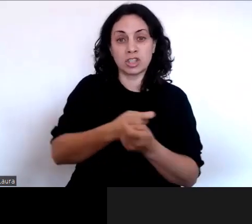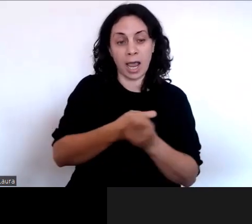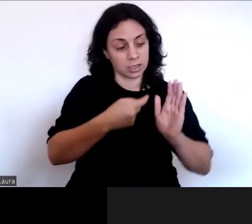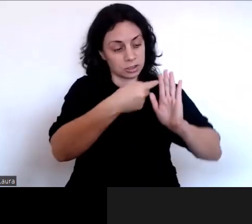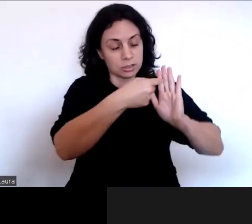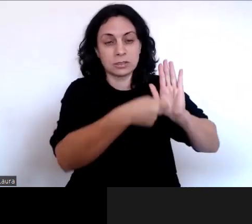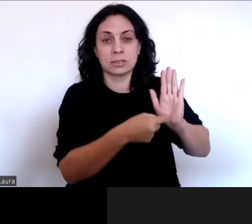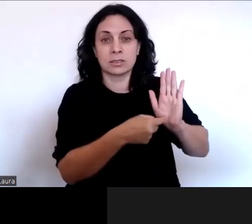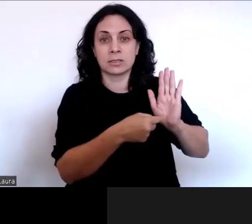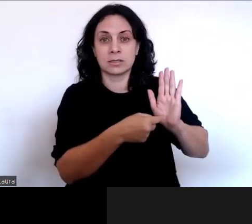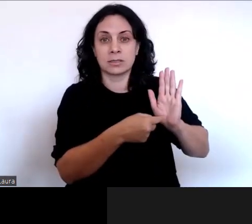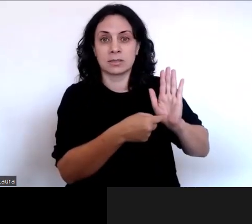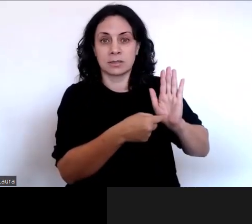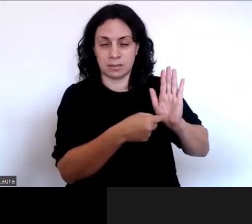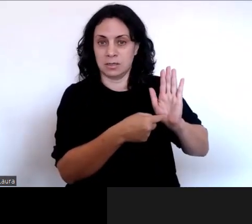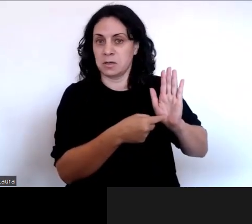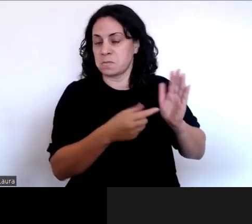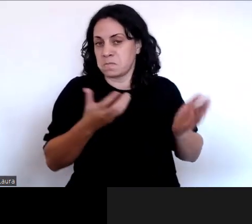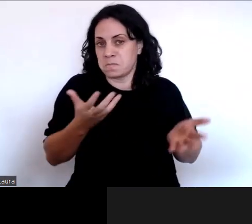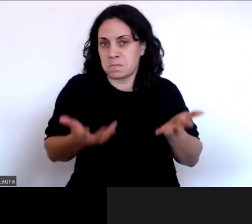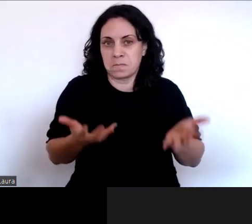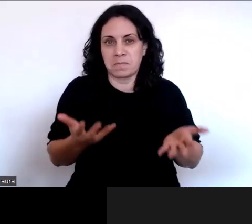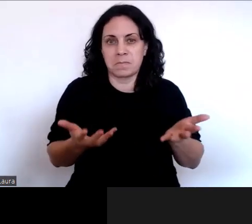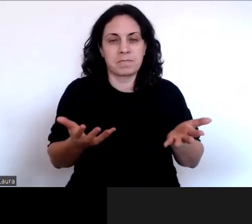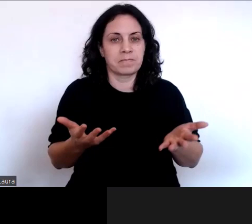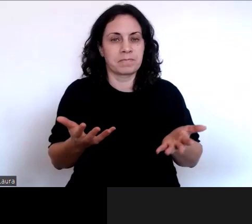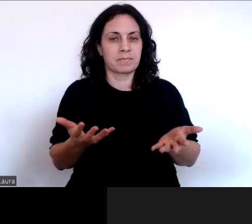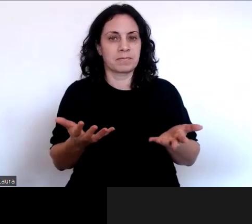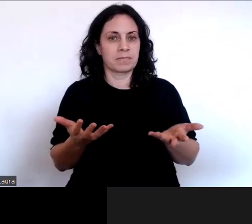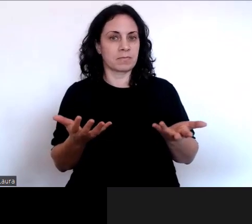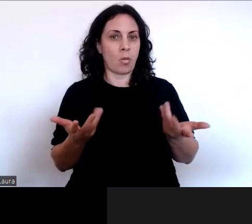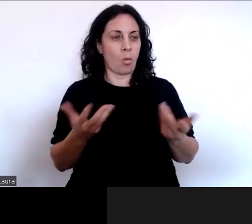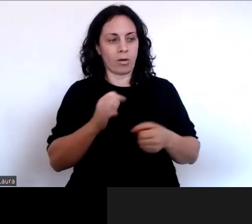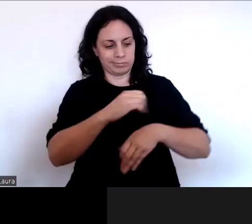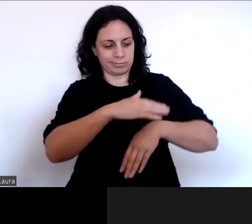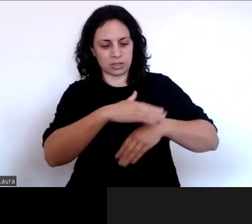response to our report or when they might do them.